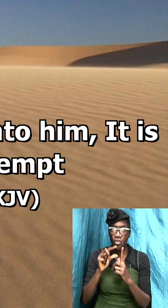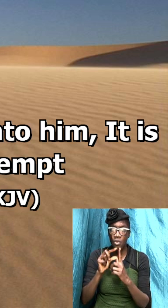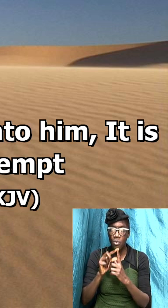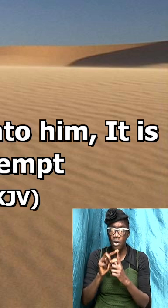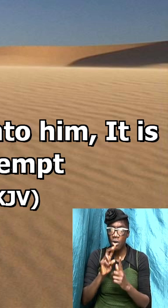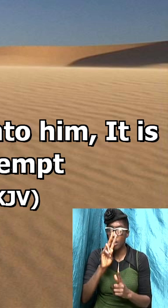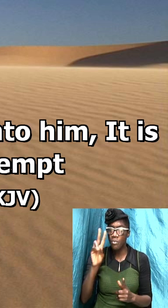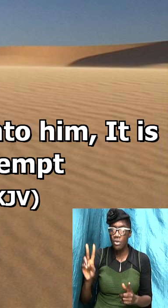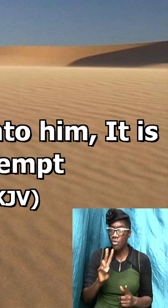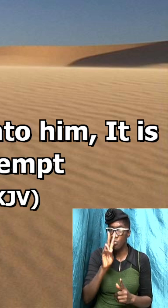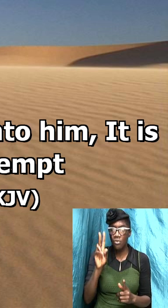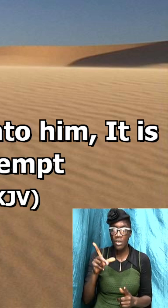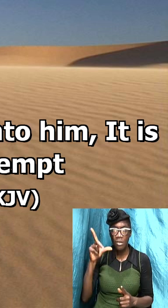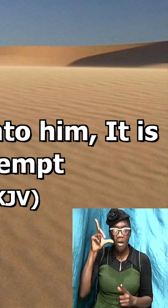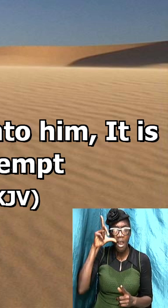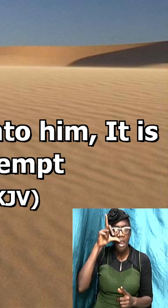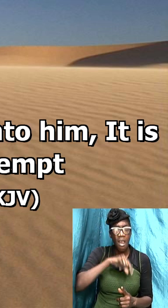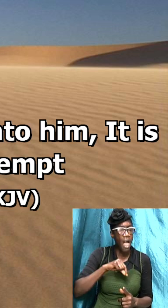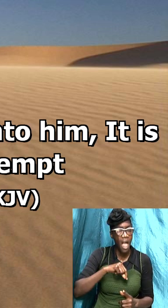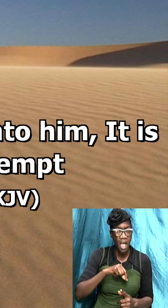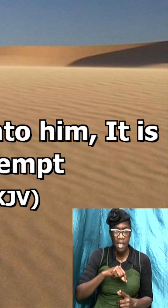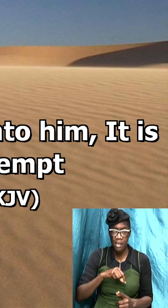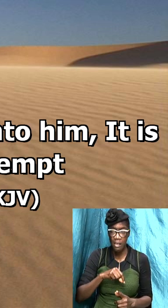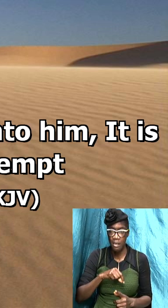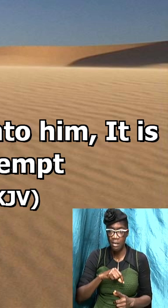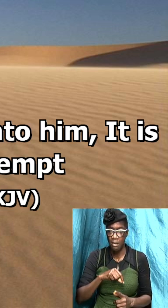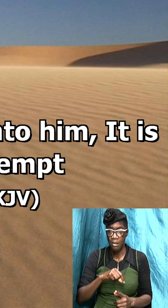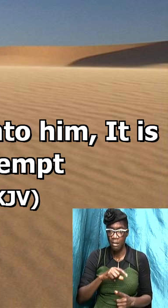deceive individuals